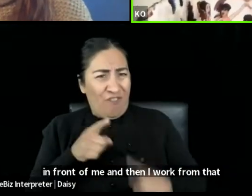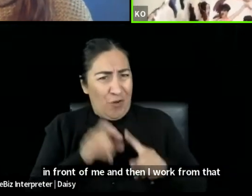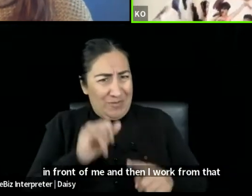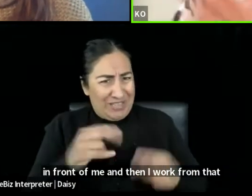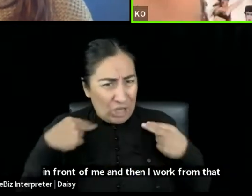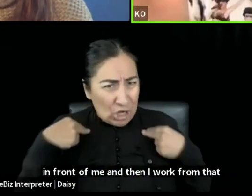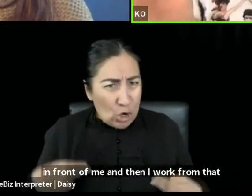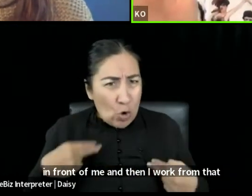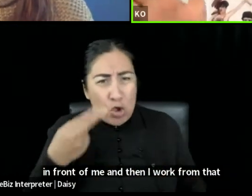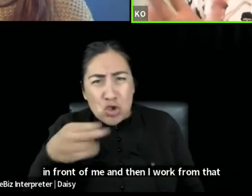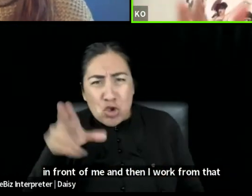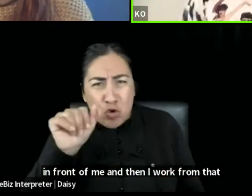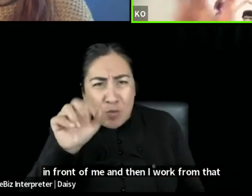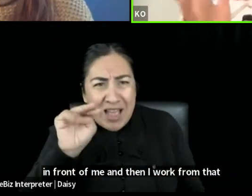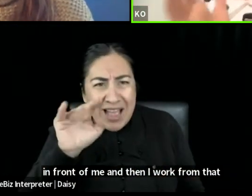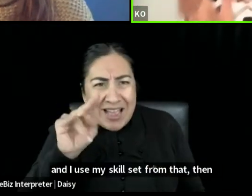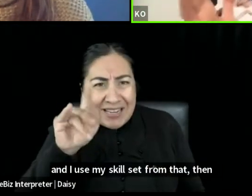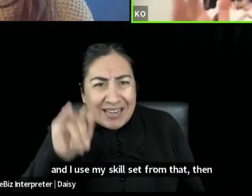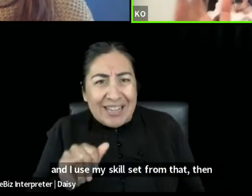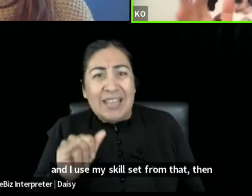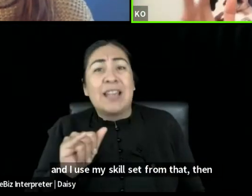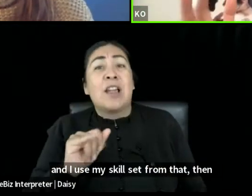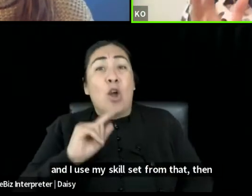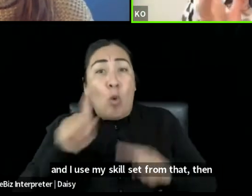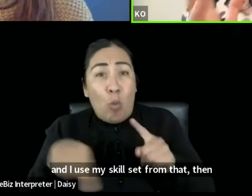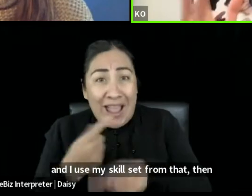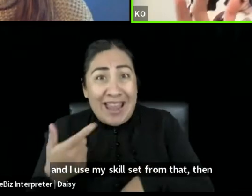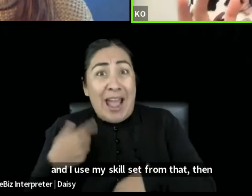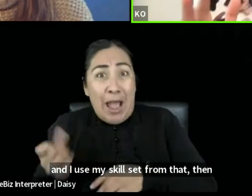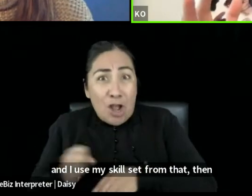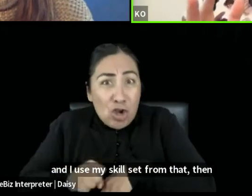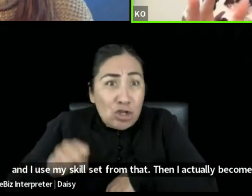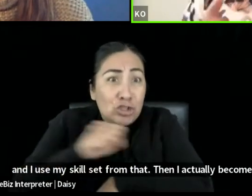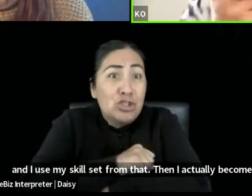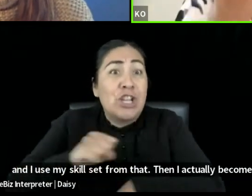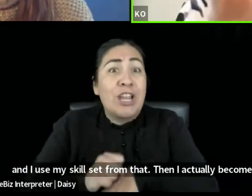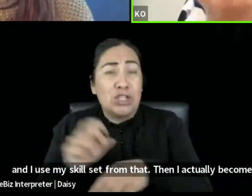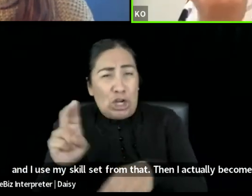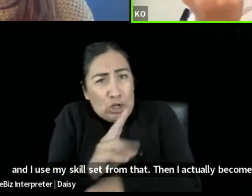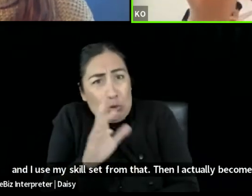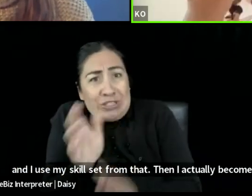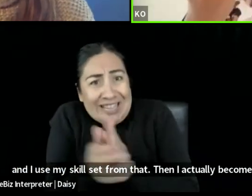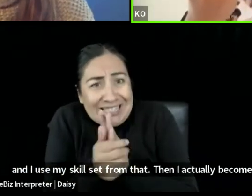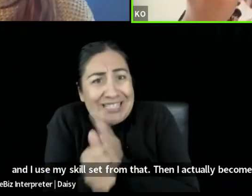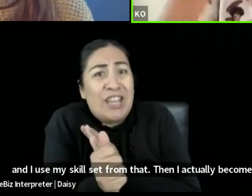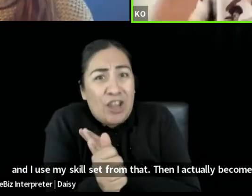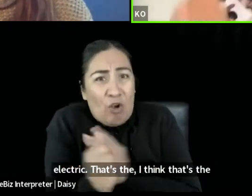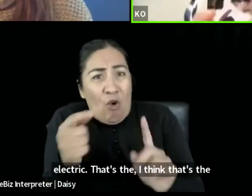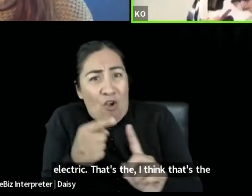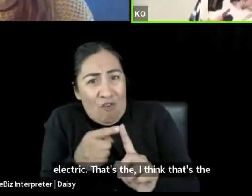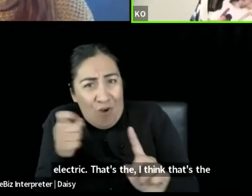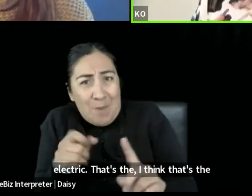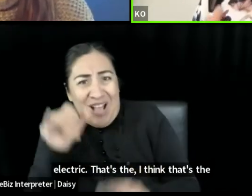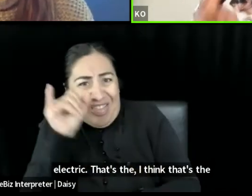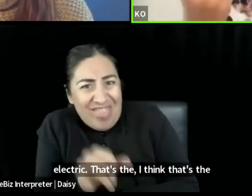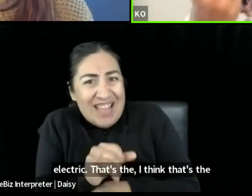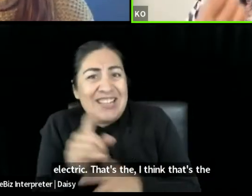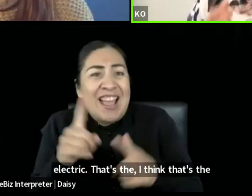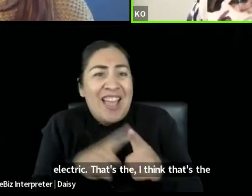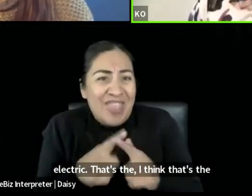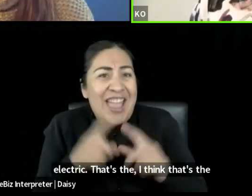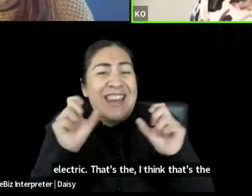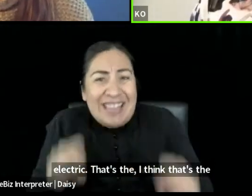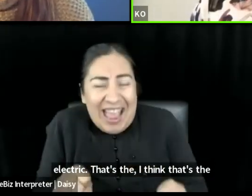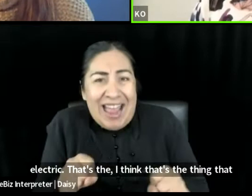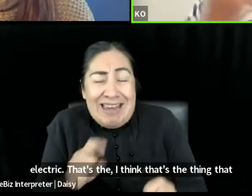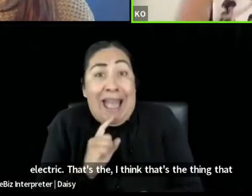skillset from that, then I actually become electric. That's the, I think that's the it thing that people talk about.